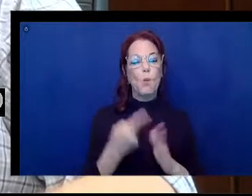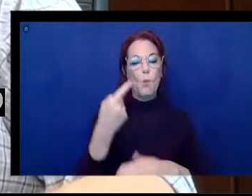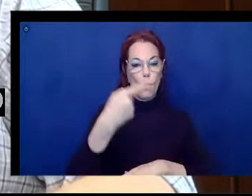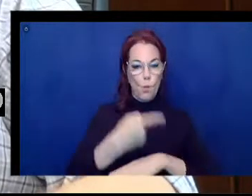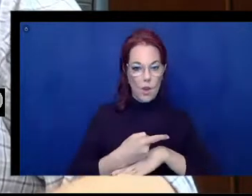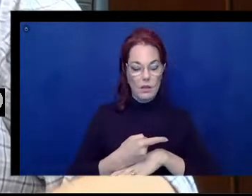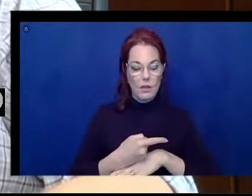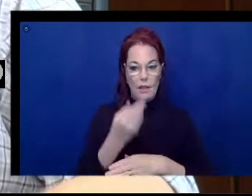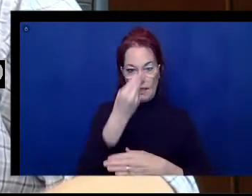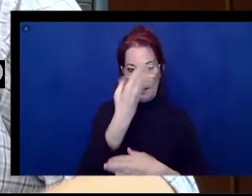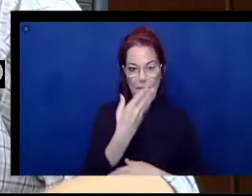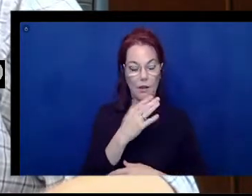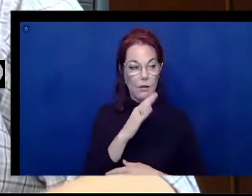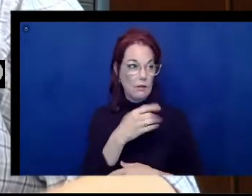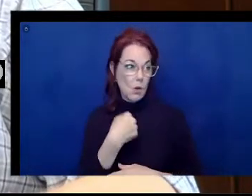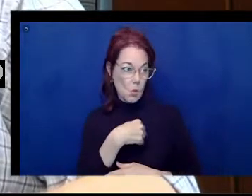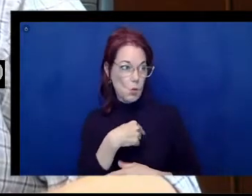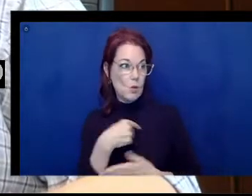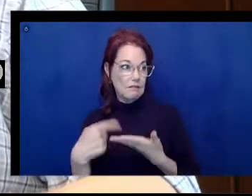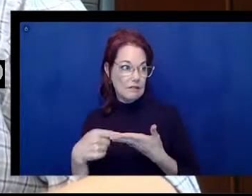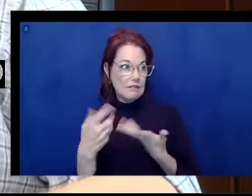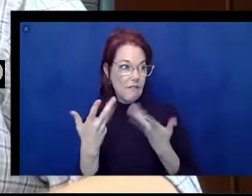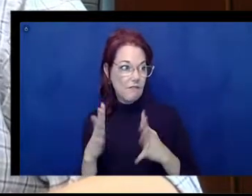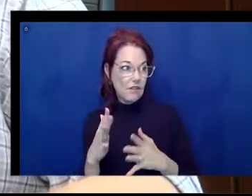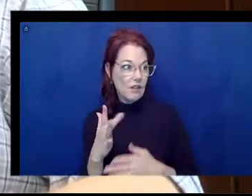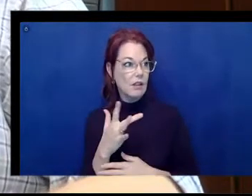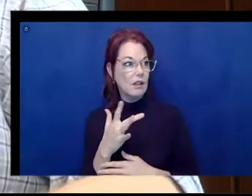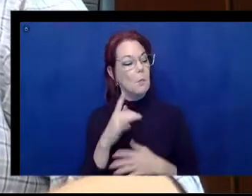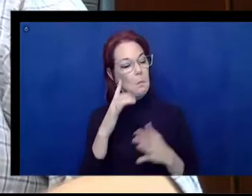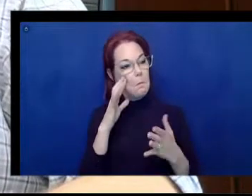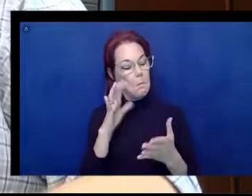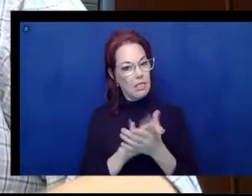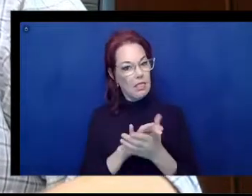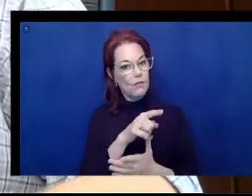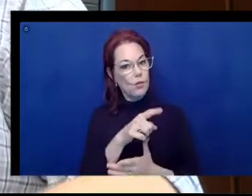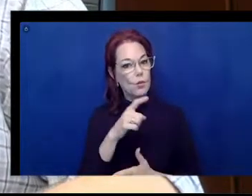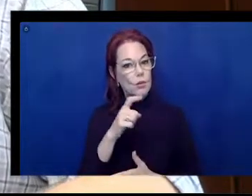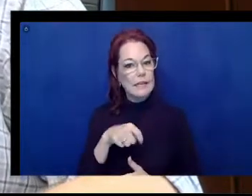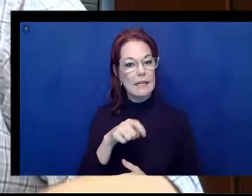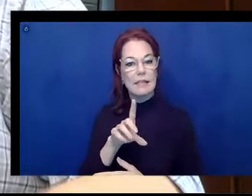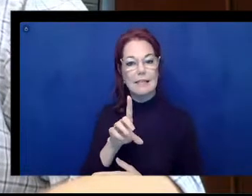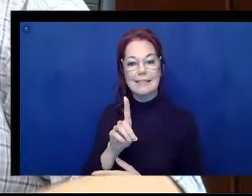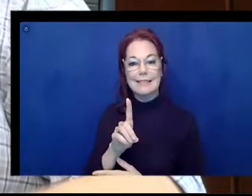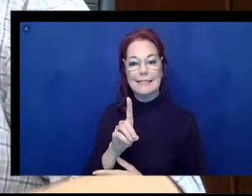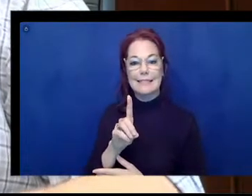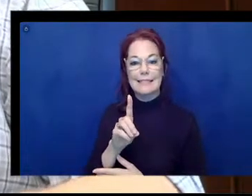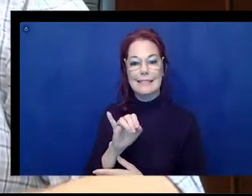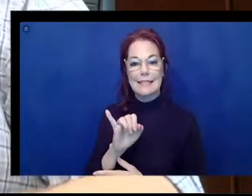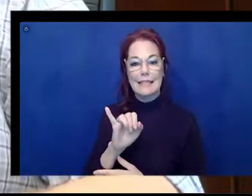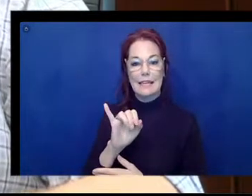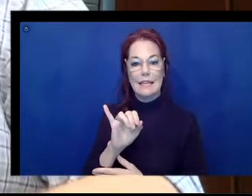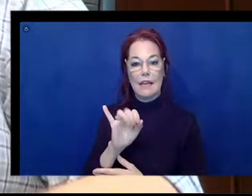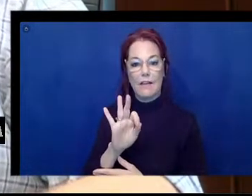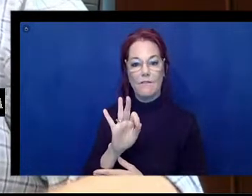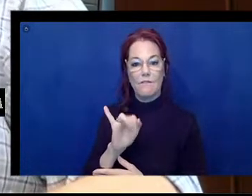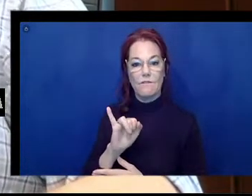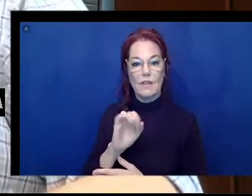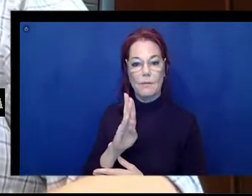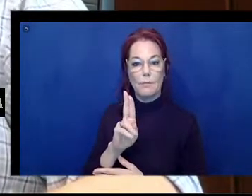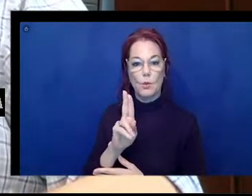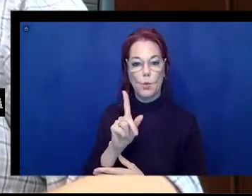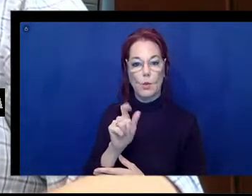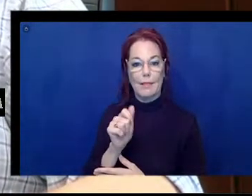we think you need a defibrillator implanted in you. And that's the way, am I that bad? And their decision was,